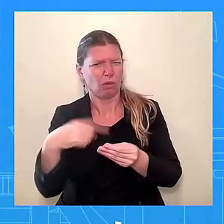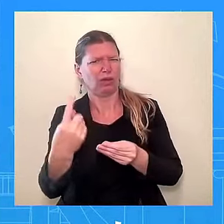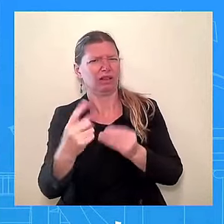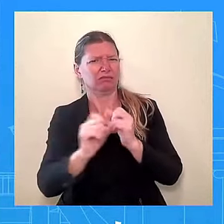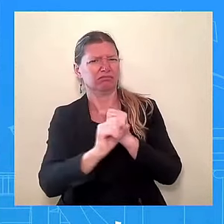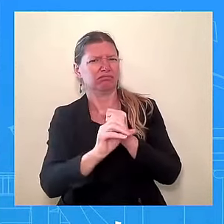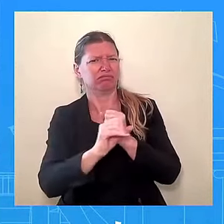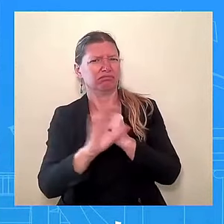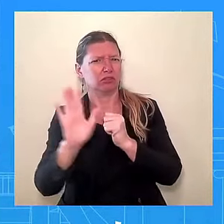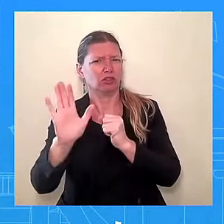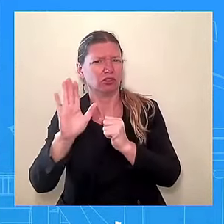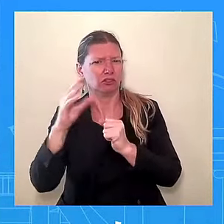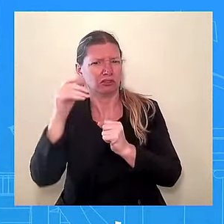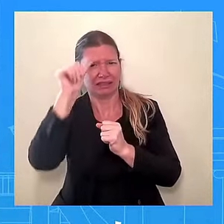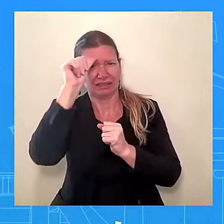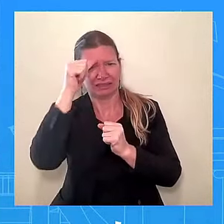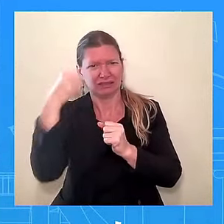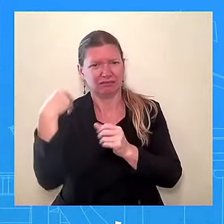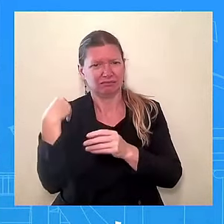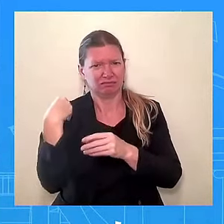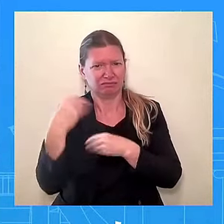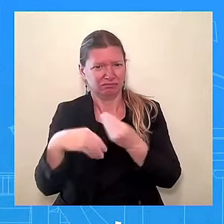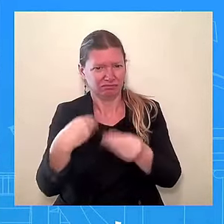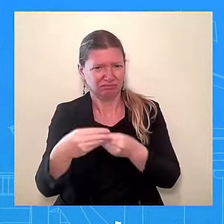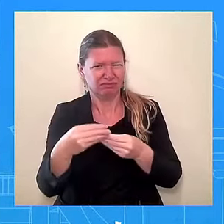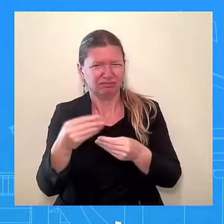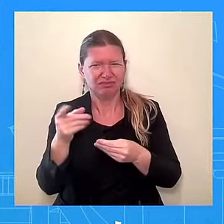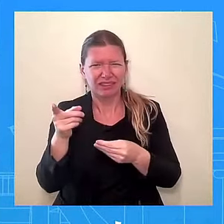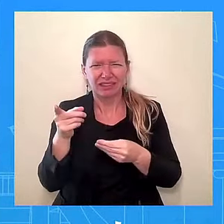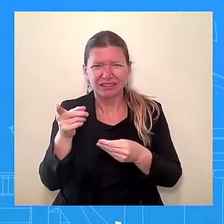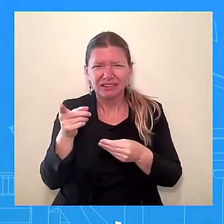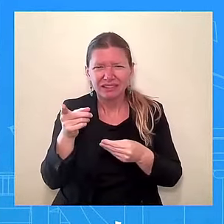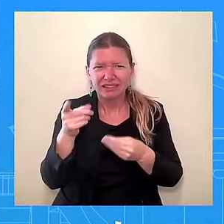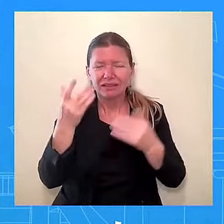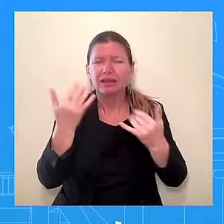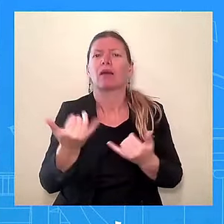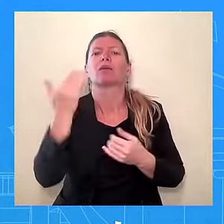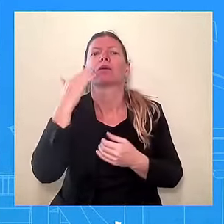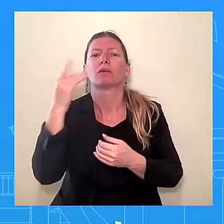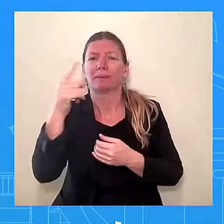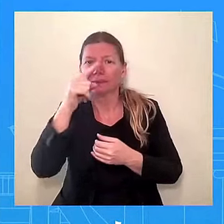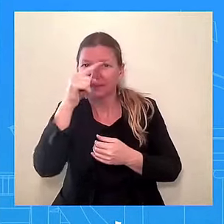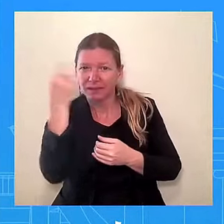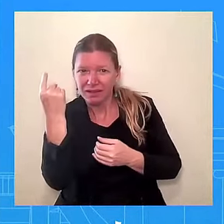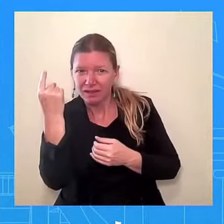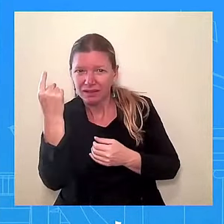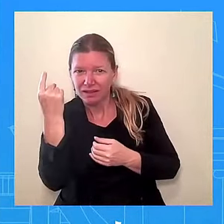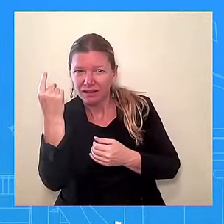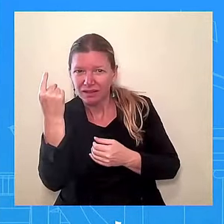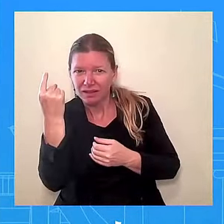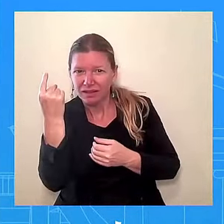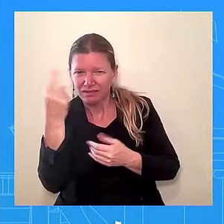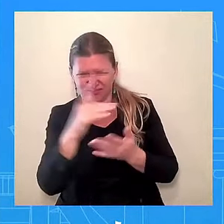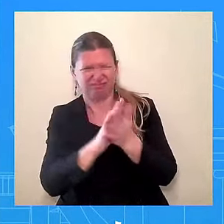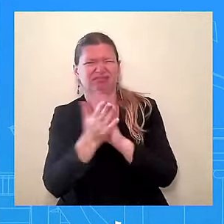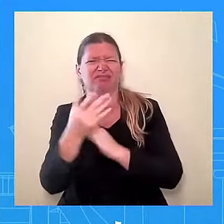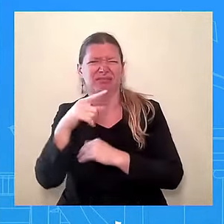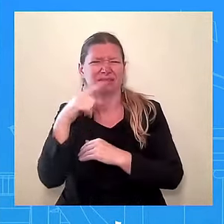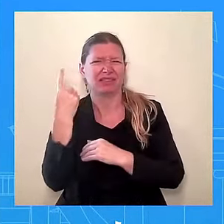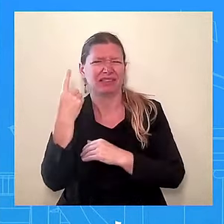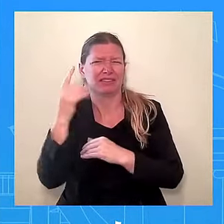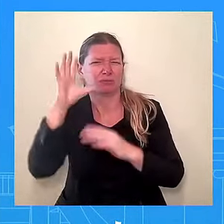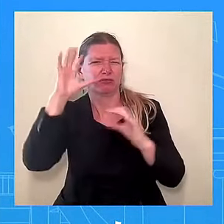black. So I didn't know, is she Indian or is she black? Wow. She has always, this is unclear, I respect either one,